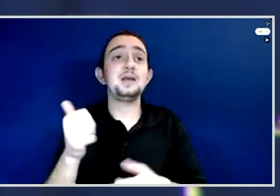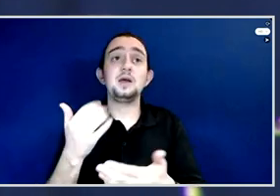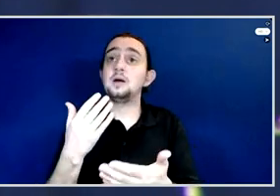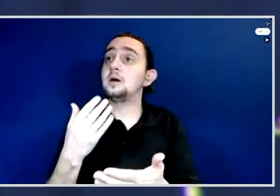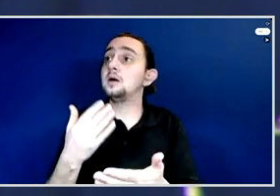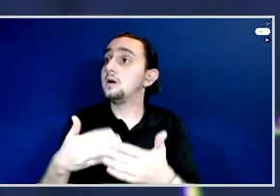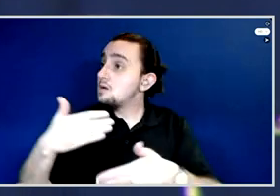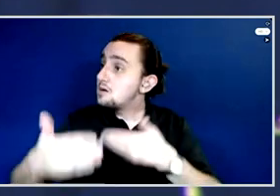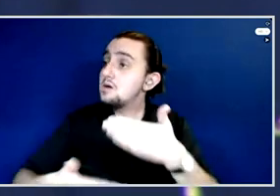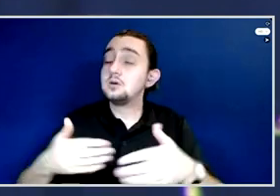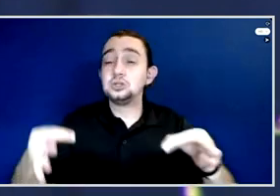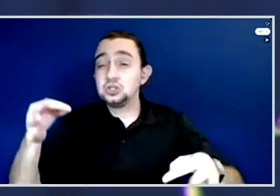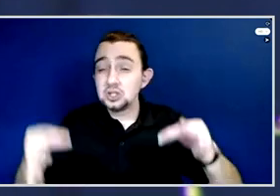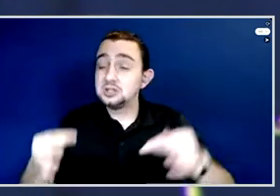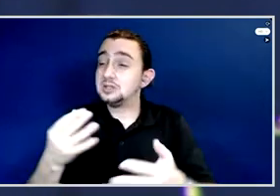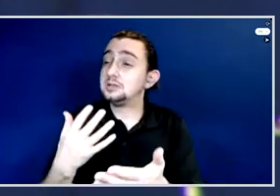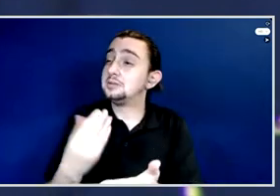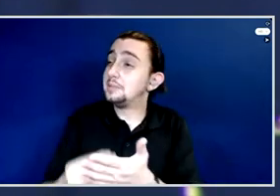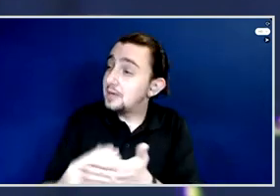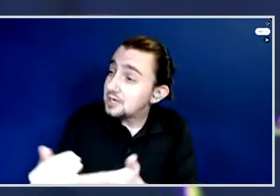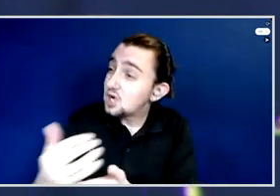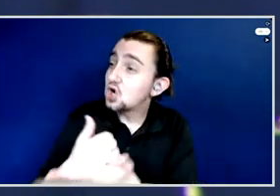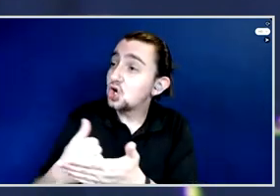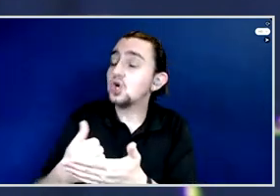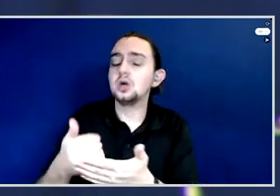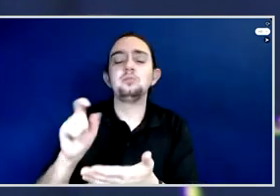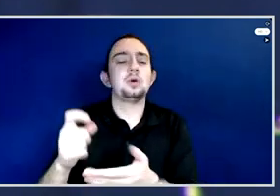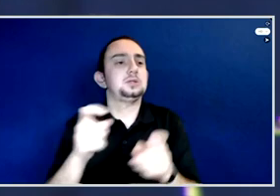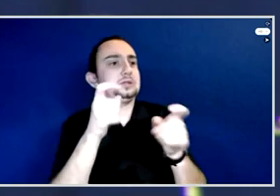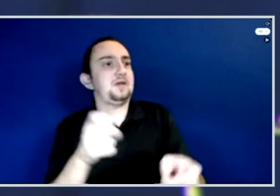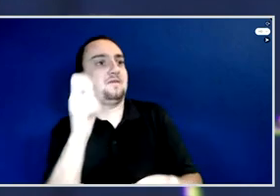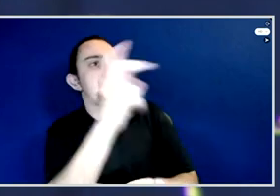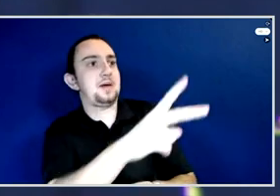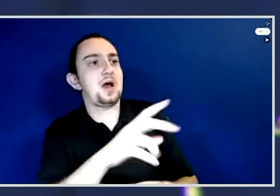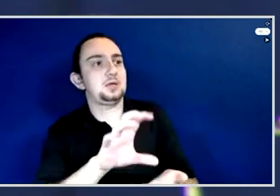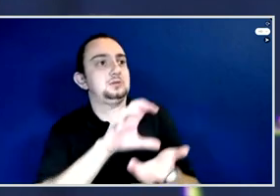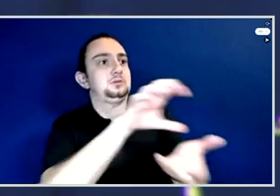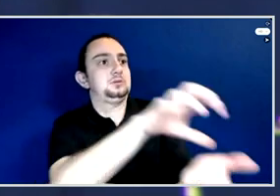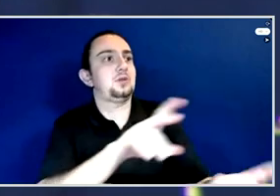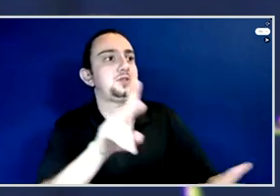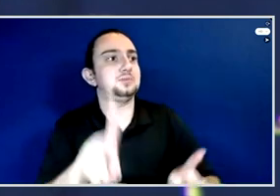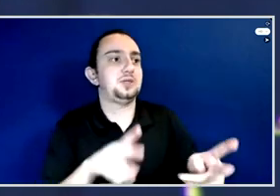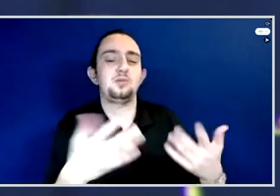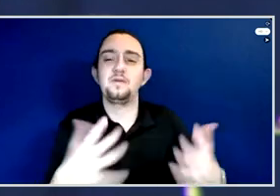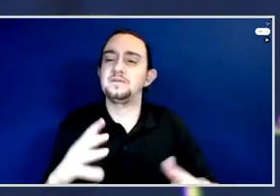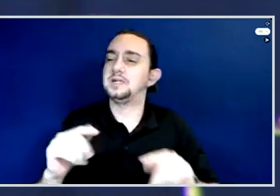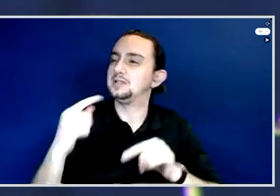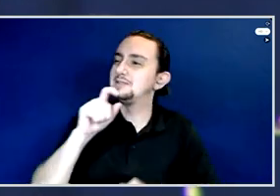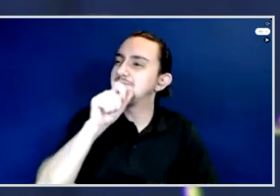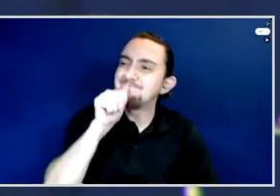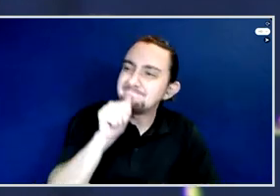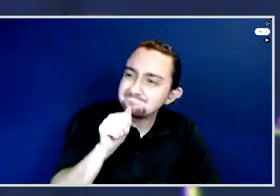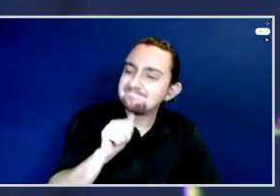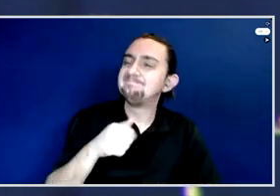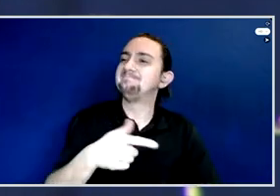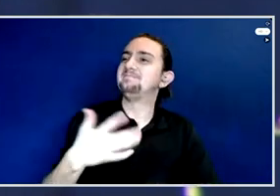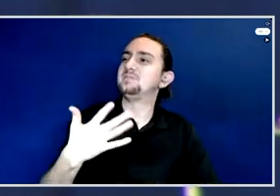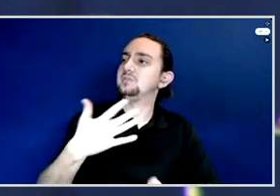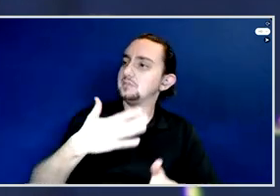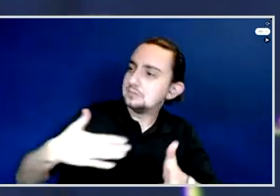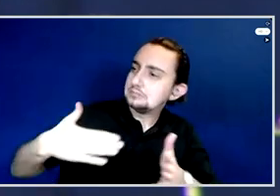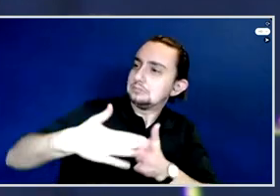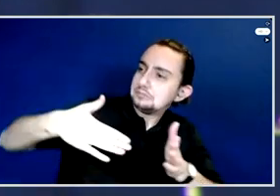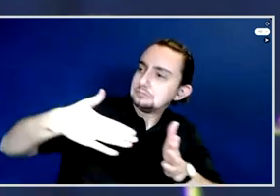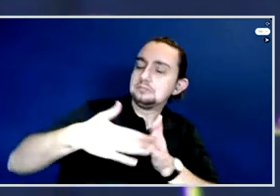if that hasn't happened, I think for me, yes, we celebrate arrests, we celebrate the awareness